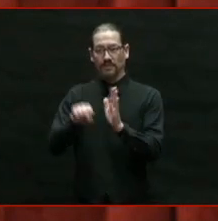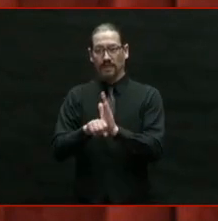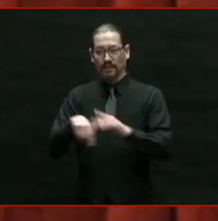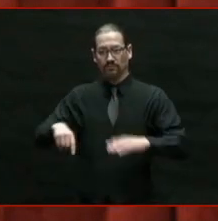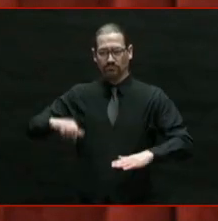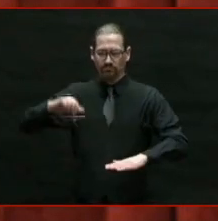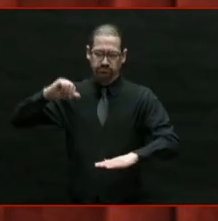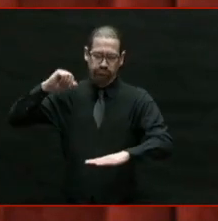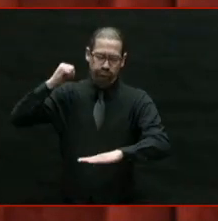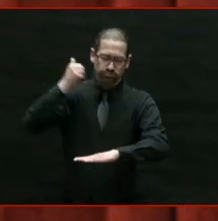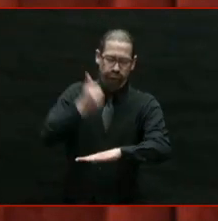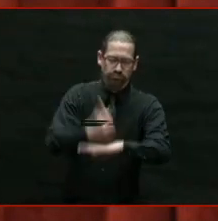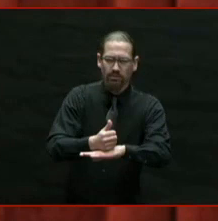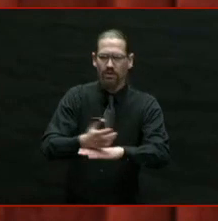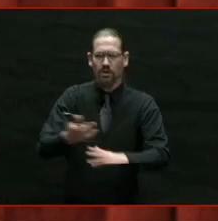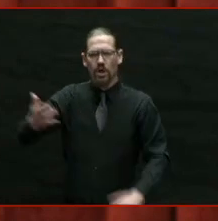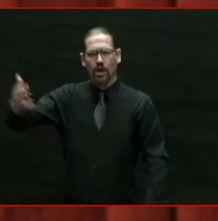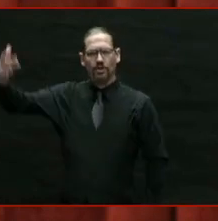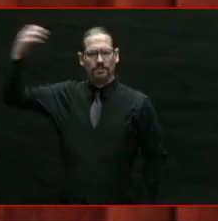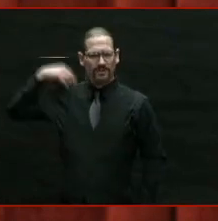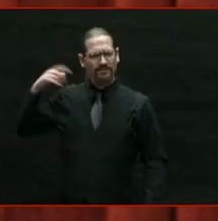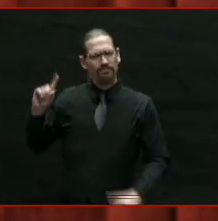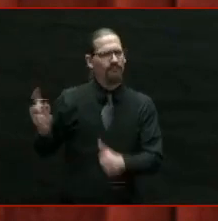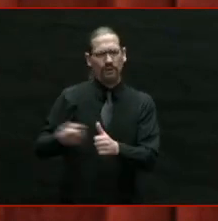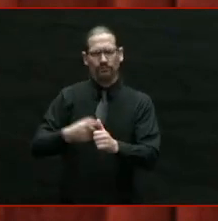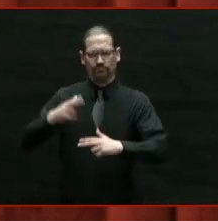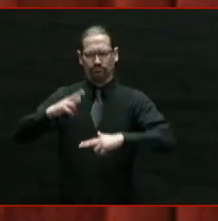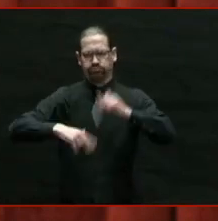We rolled up our sleeves and we got to work.